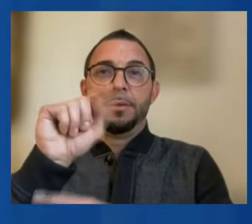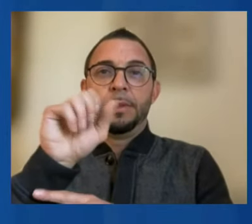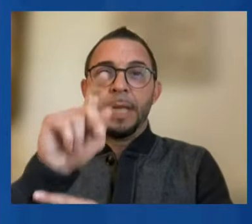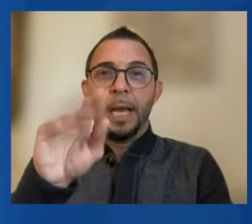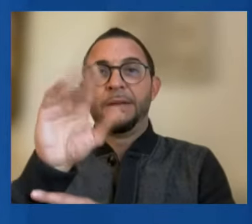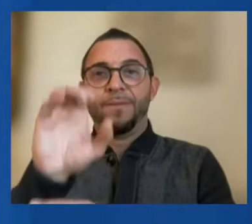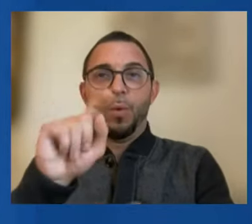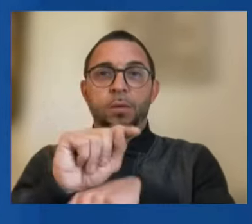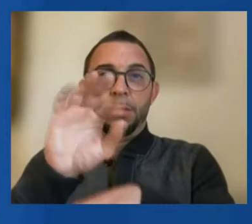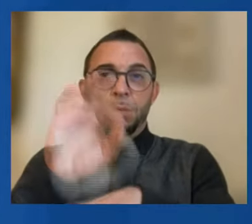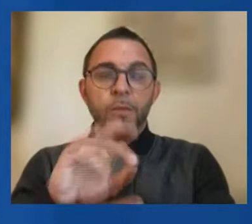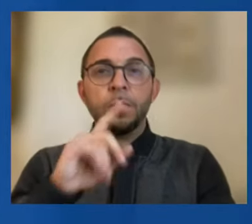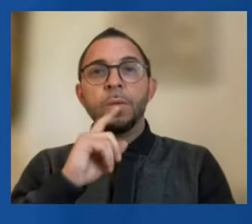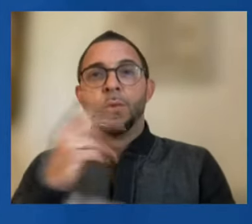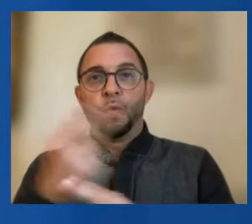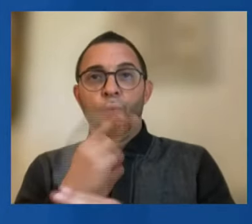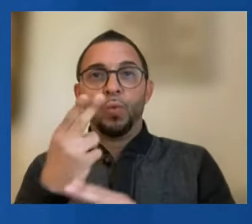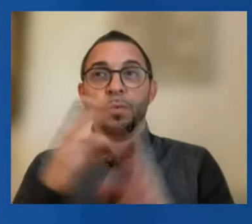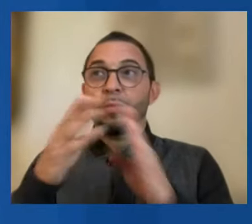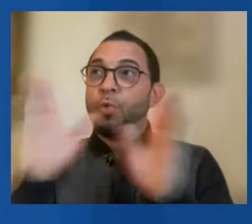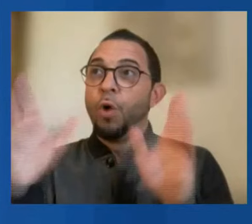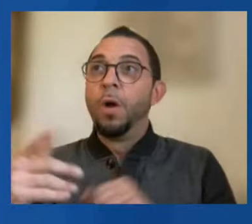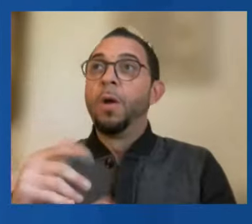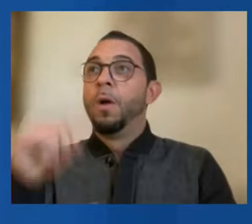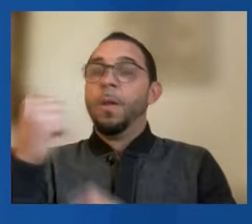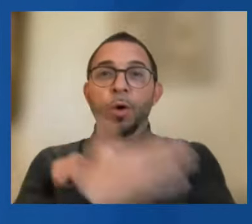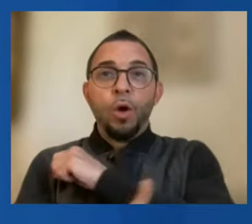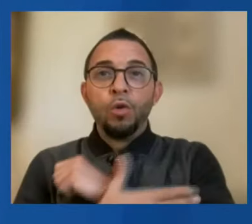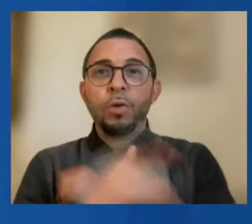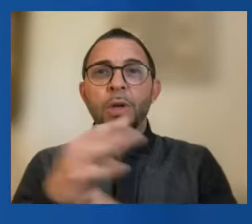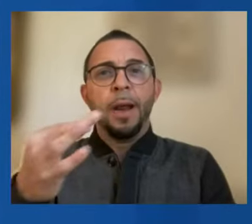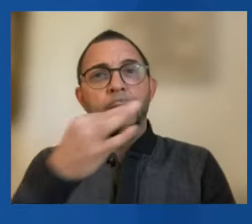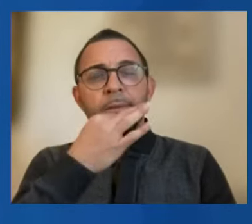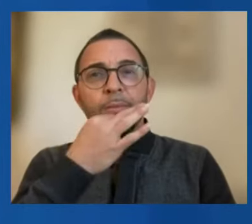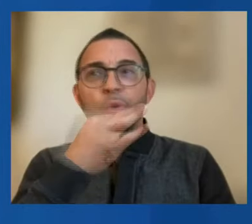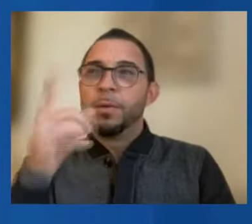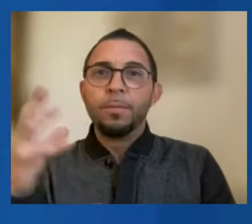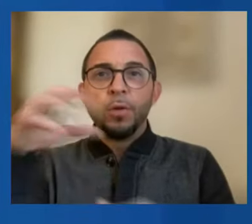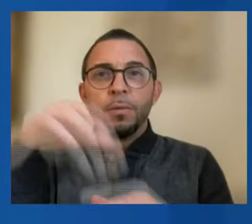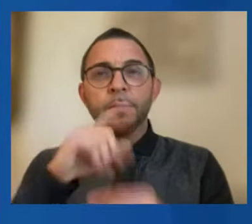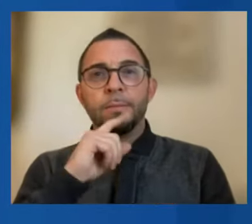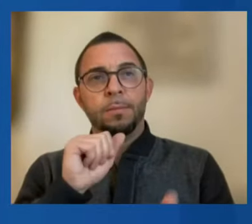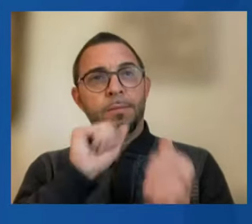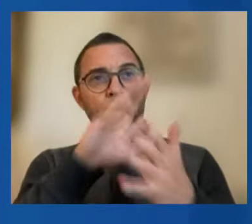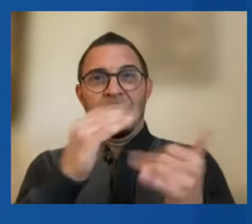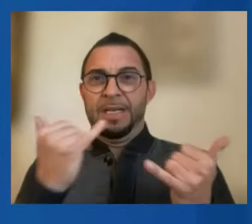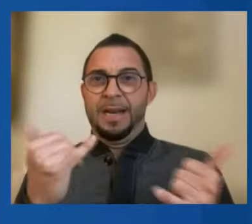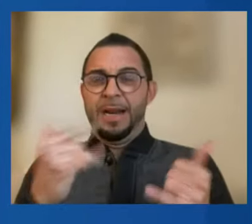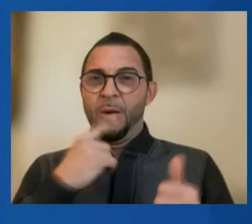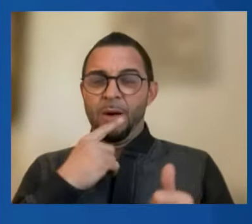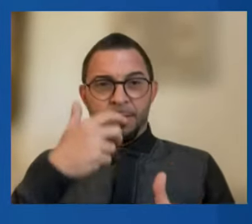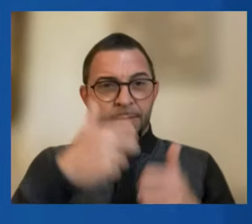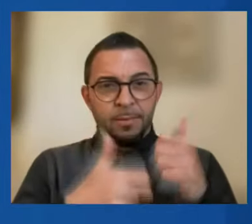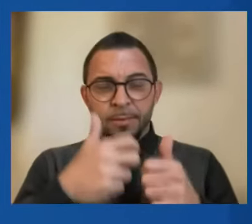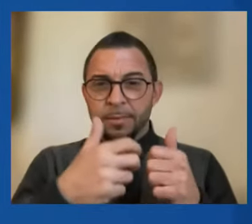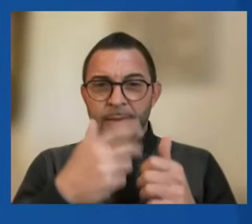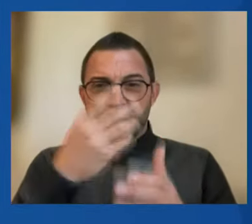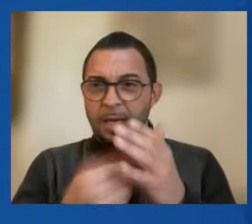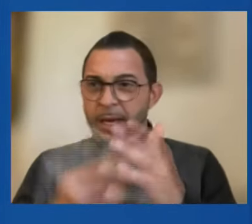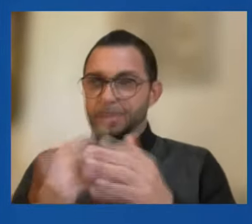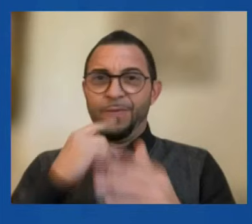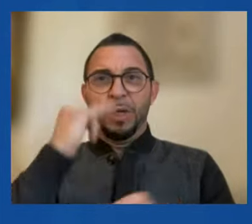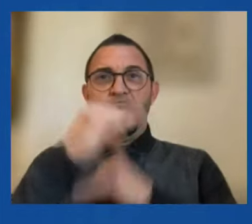country and expert participation to address the current gaps in the international health architecture